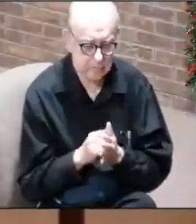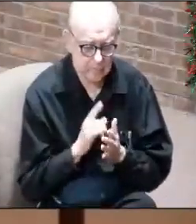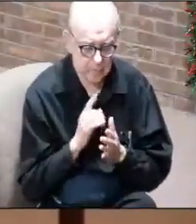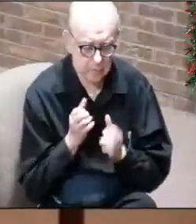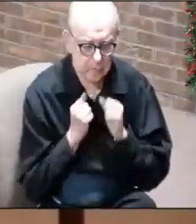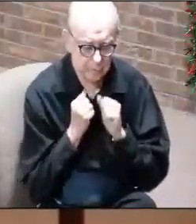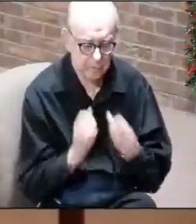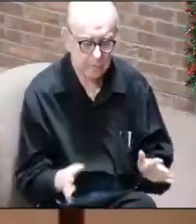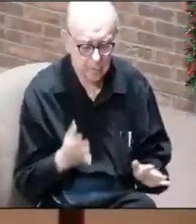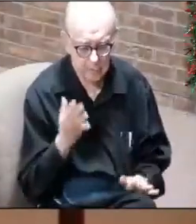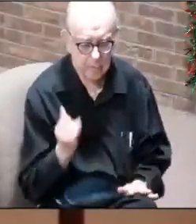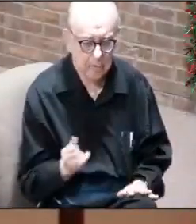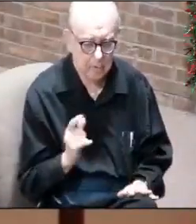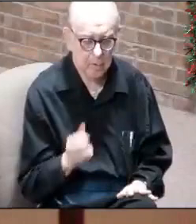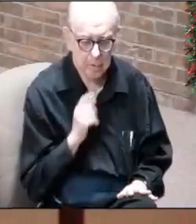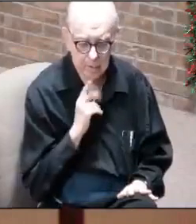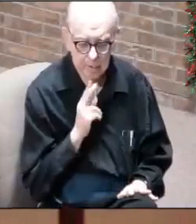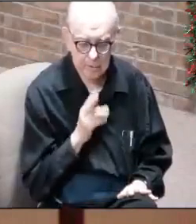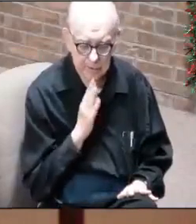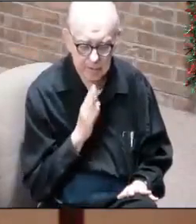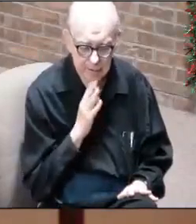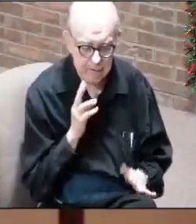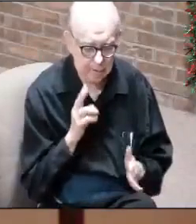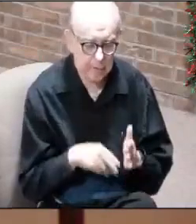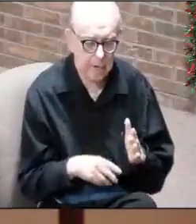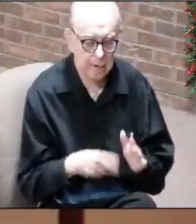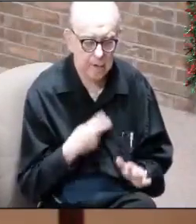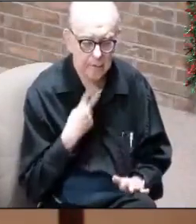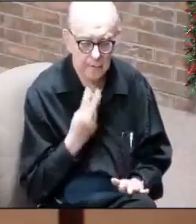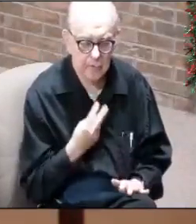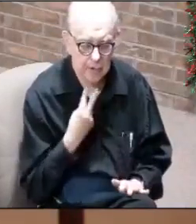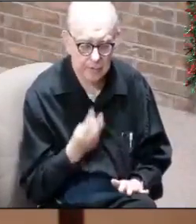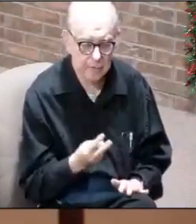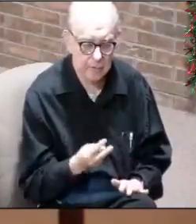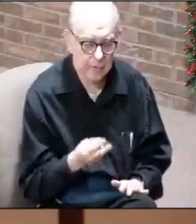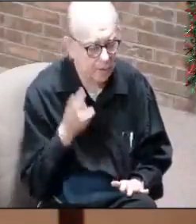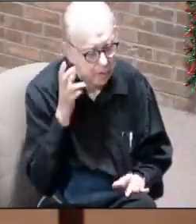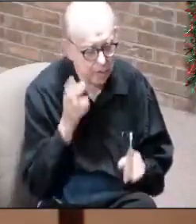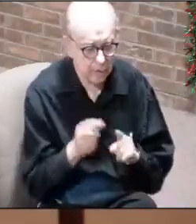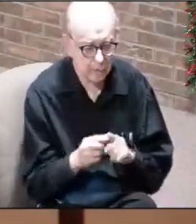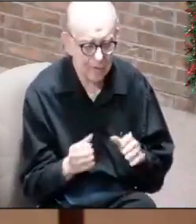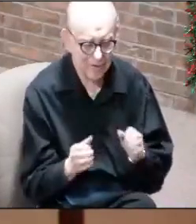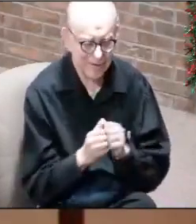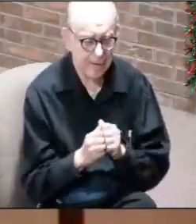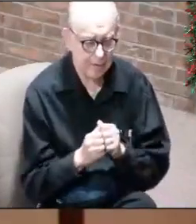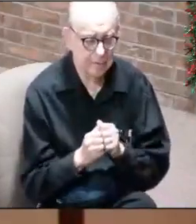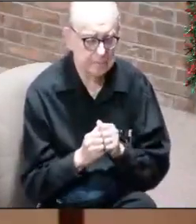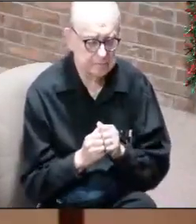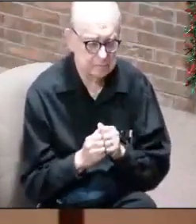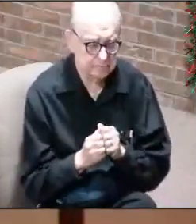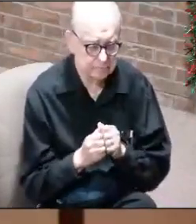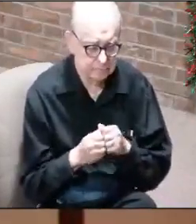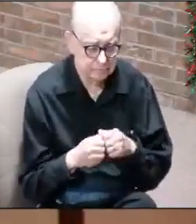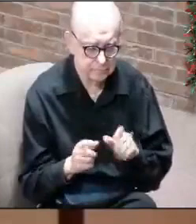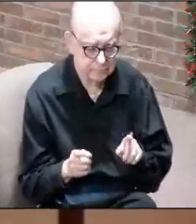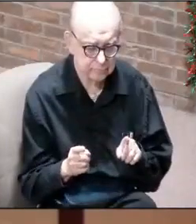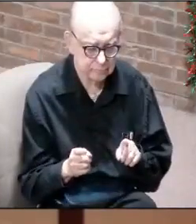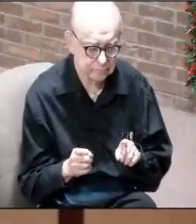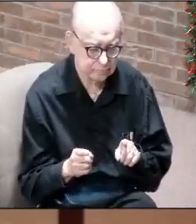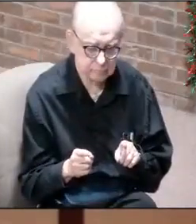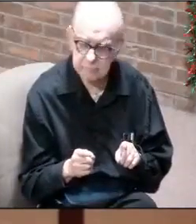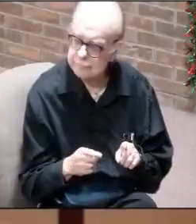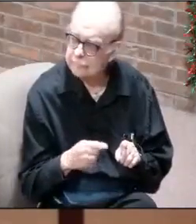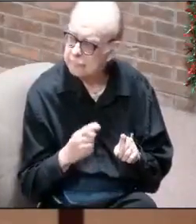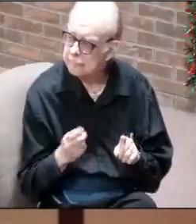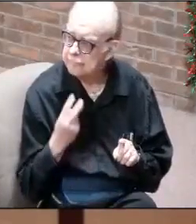blessed just because you've said and read out loud and you've heard the word together. Okay? So, let's go. Then